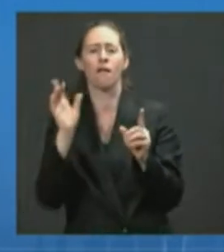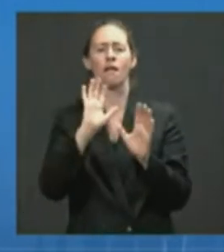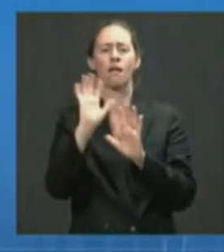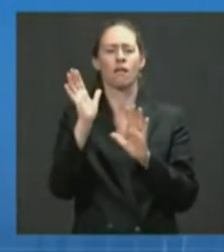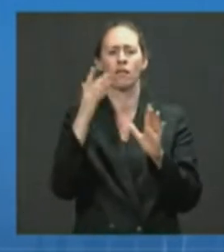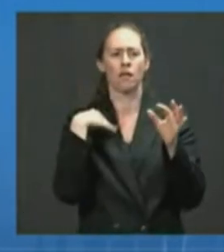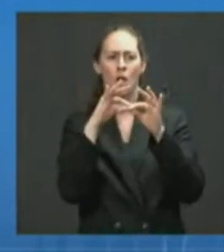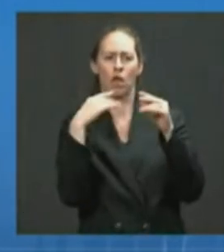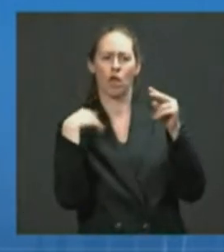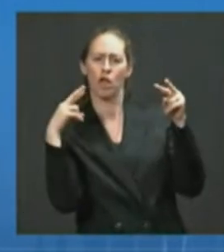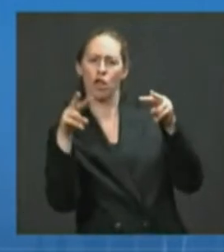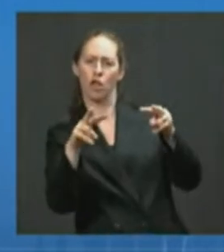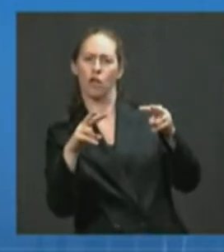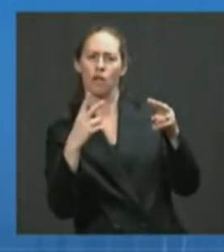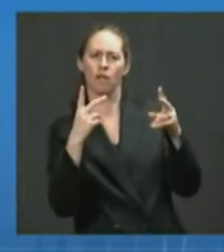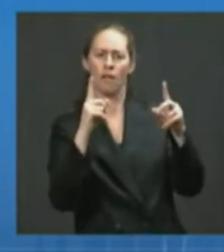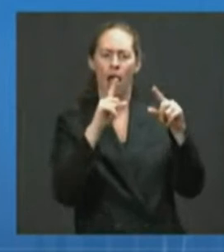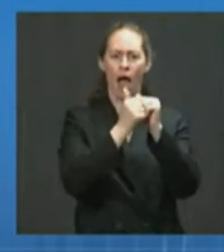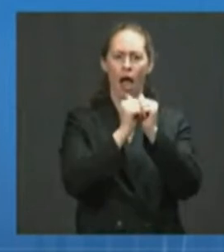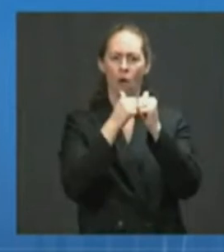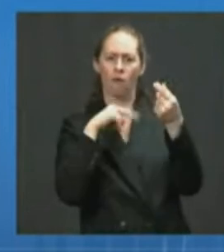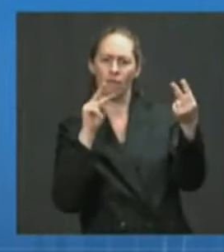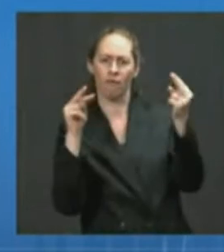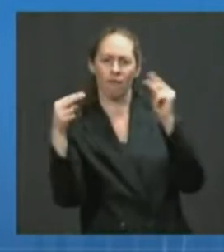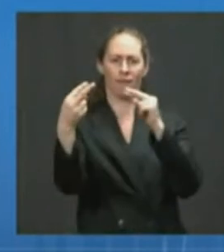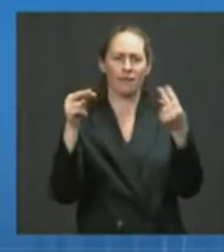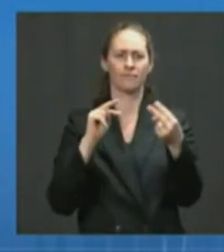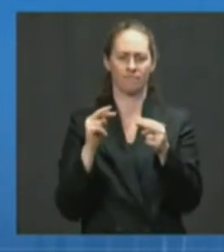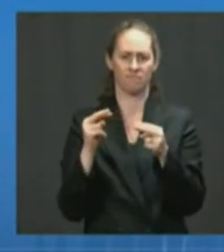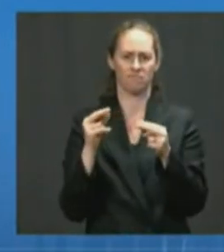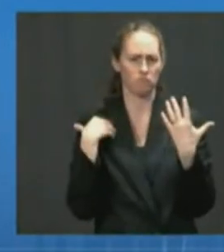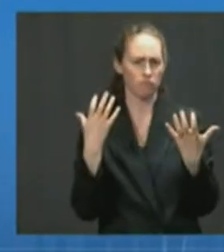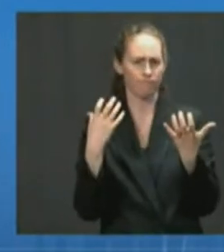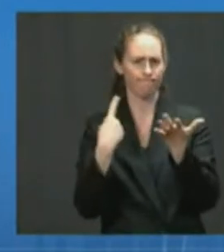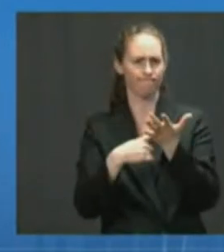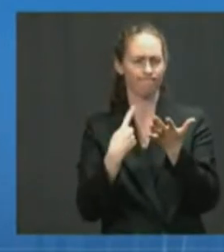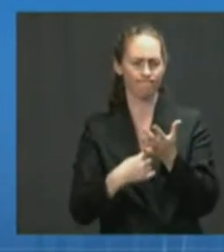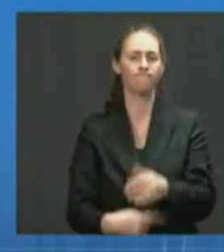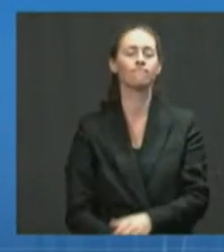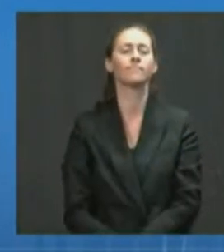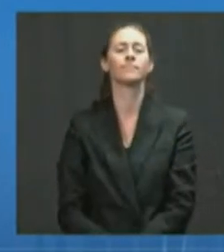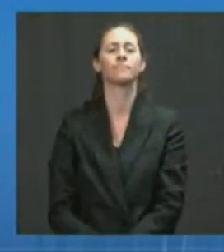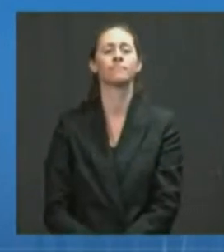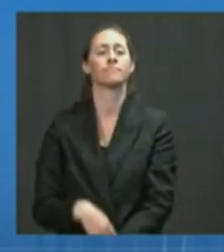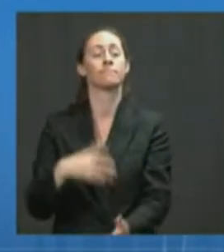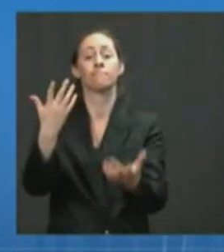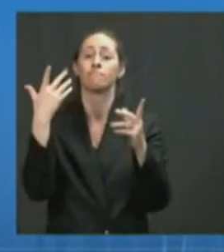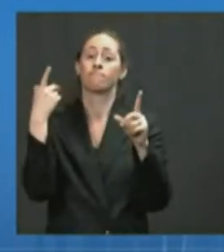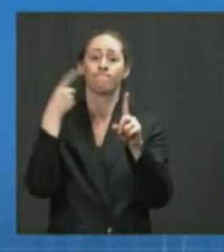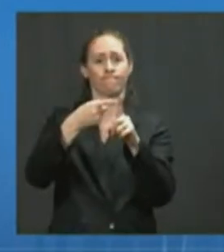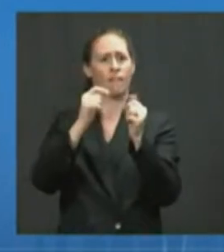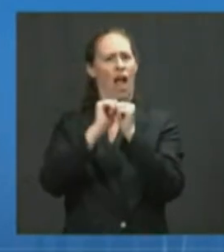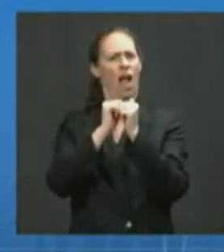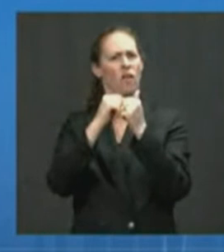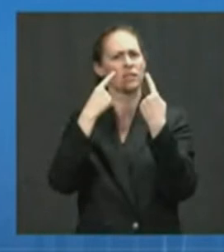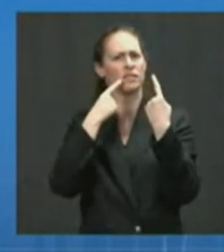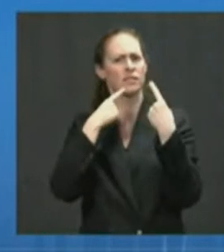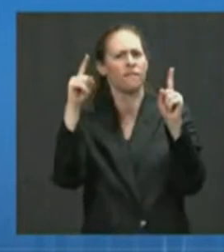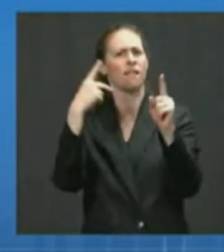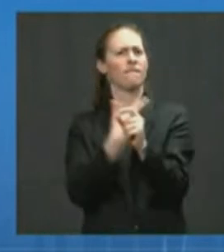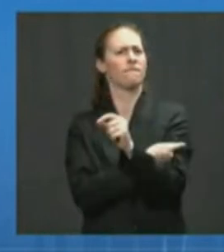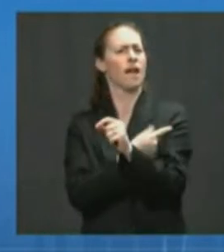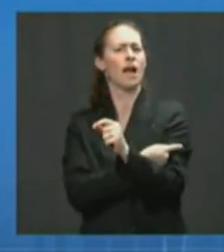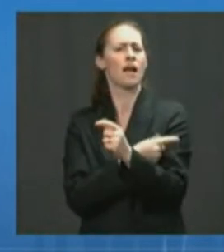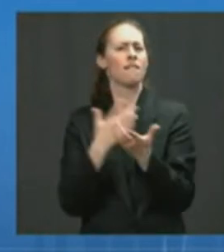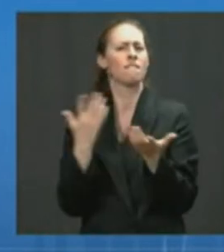subsets. For example, one element of a successful vaccine in one in which there's no